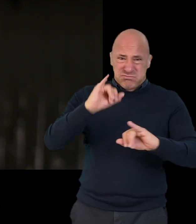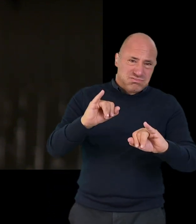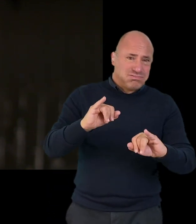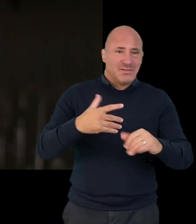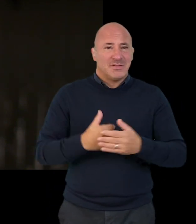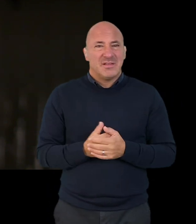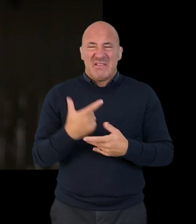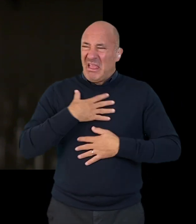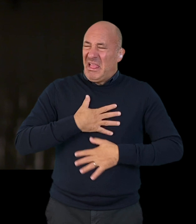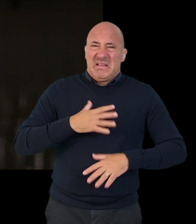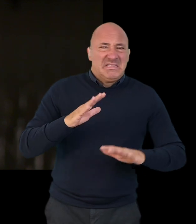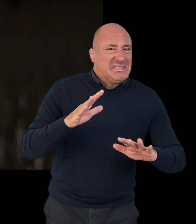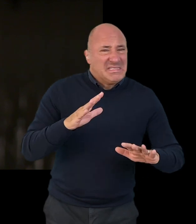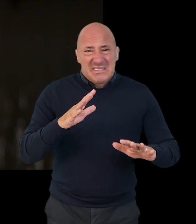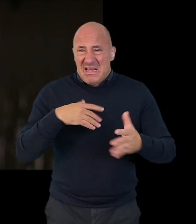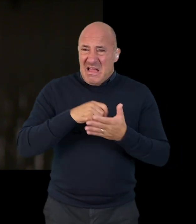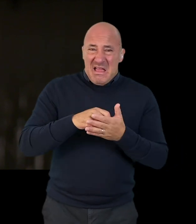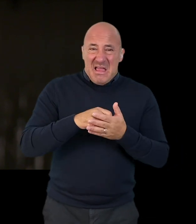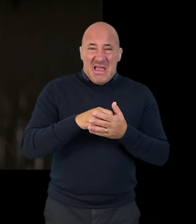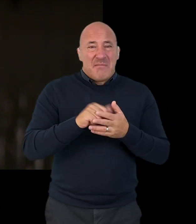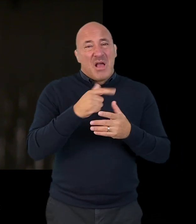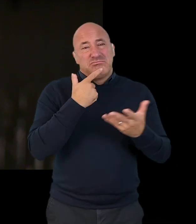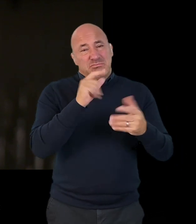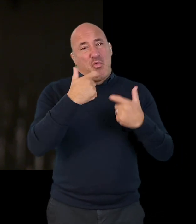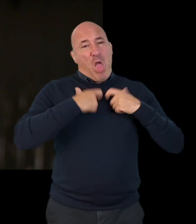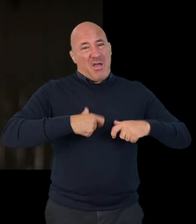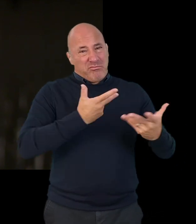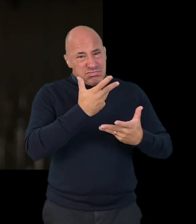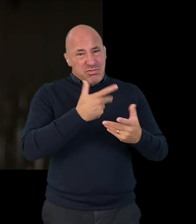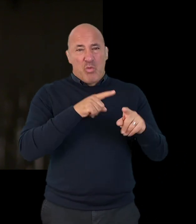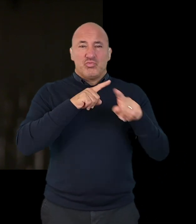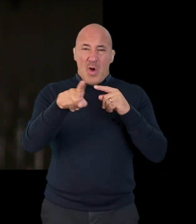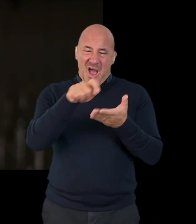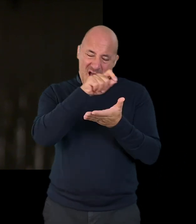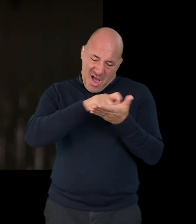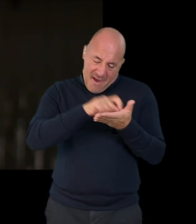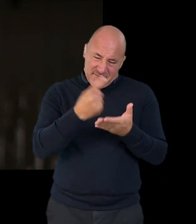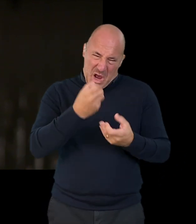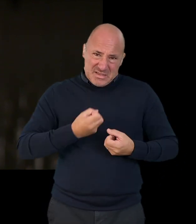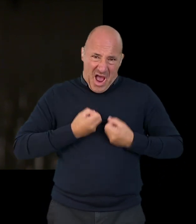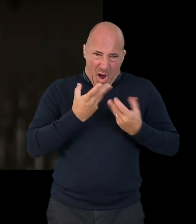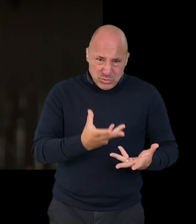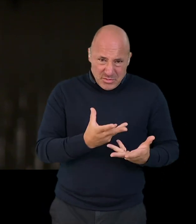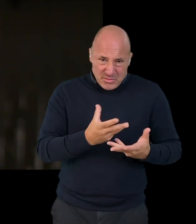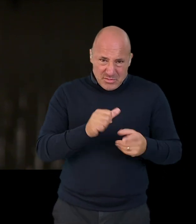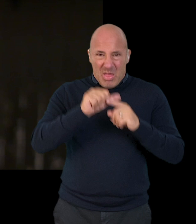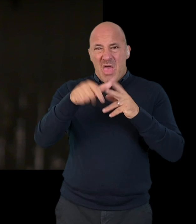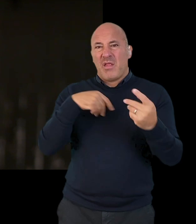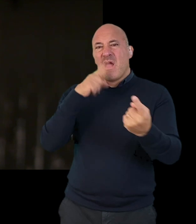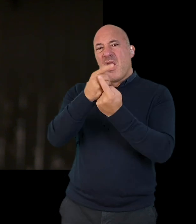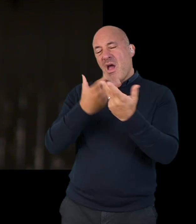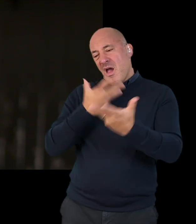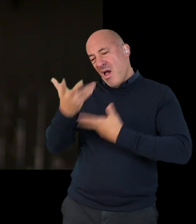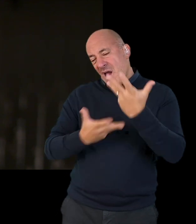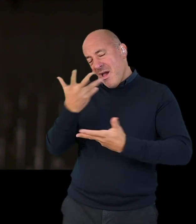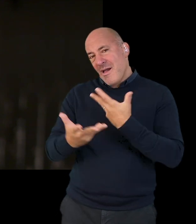incident. If it's too painful to discuss talk to your lawyer and or try to put this in writing before